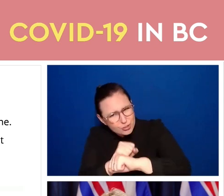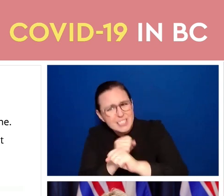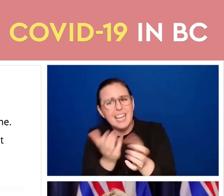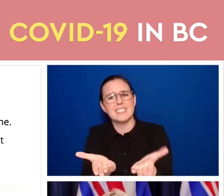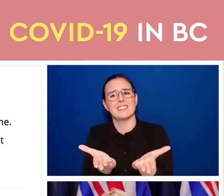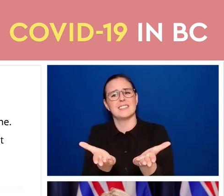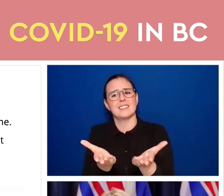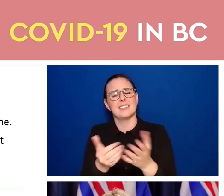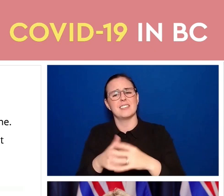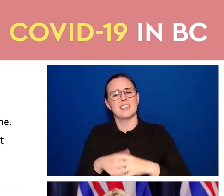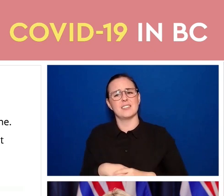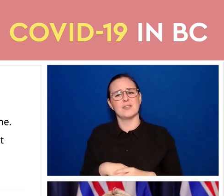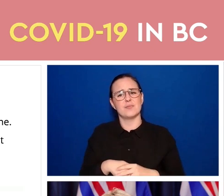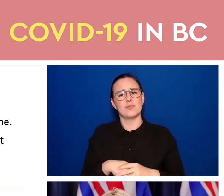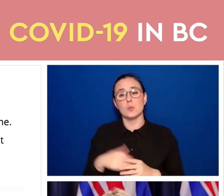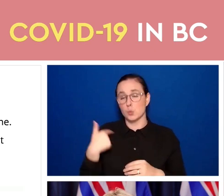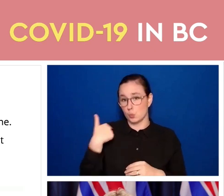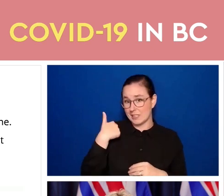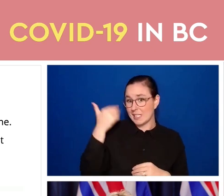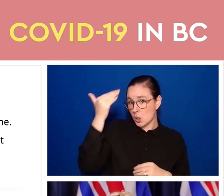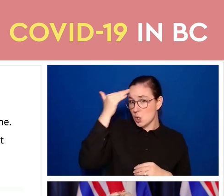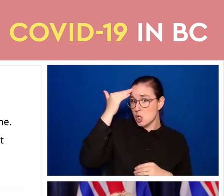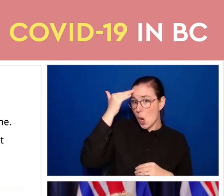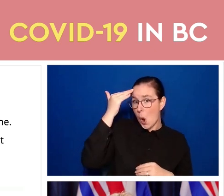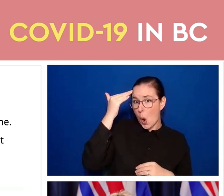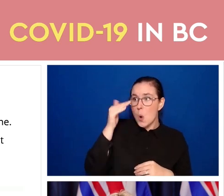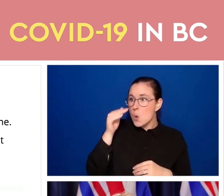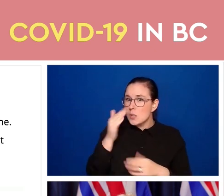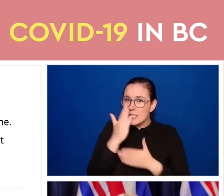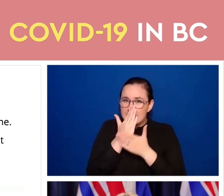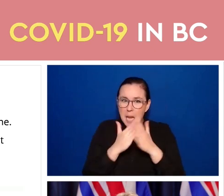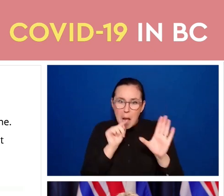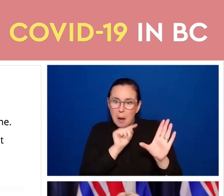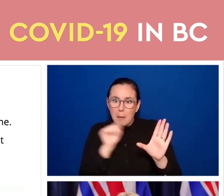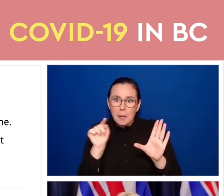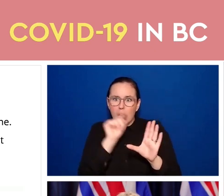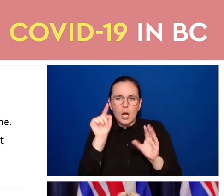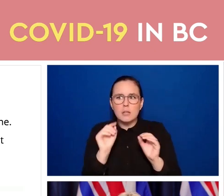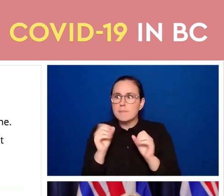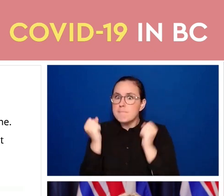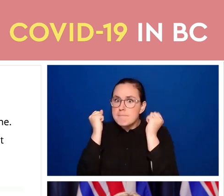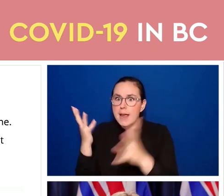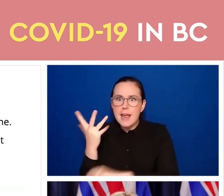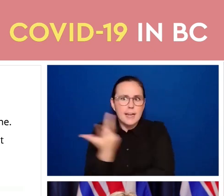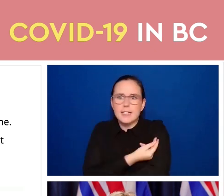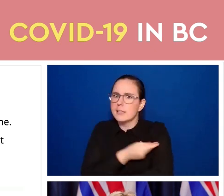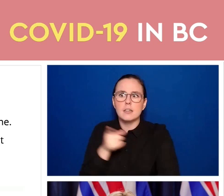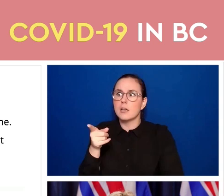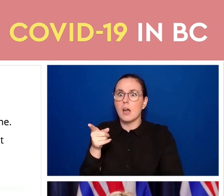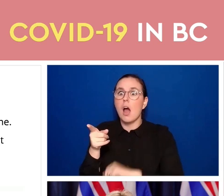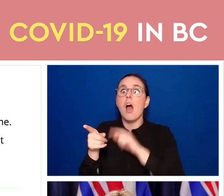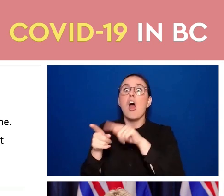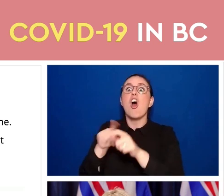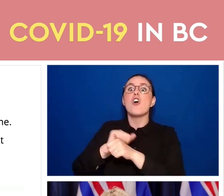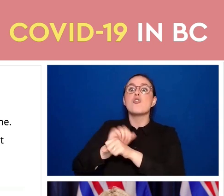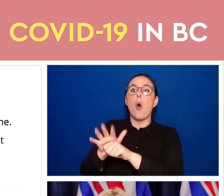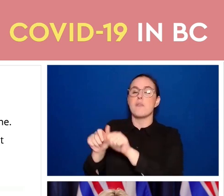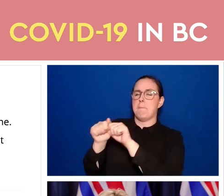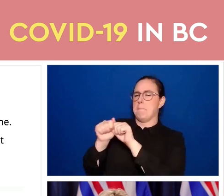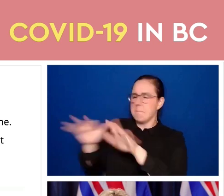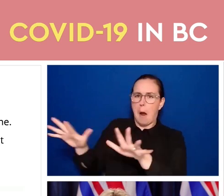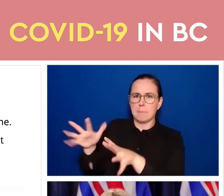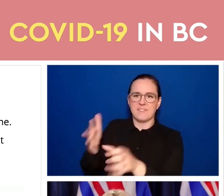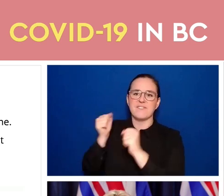not yet vaccinated. It can still spread very rapidly. And the risk of people who are not yet vaccinated is